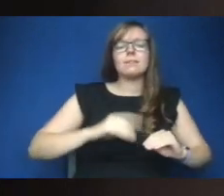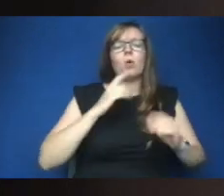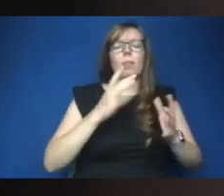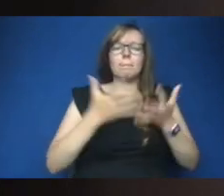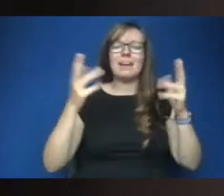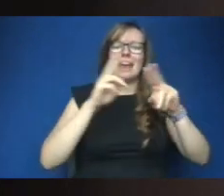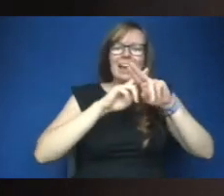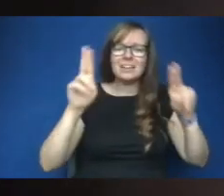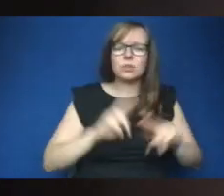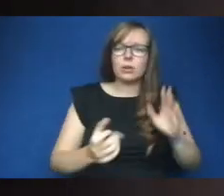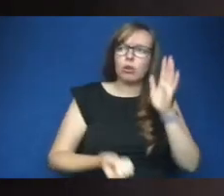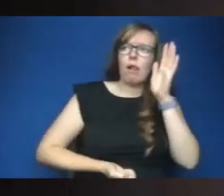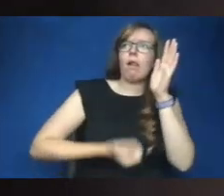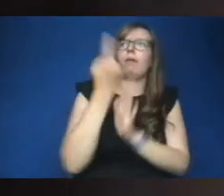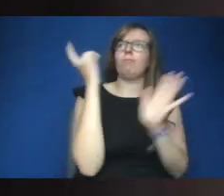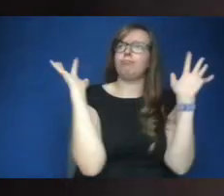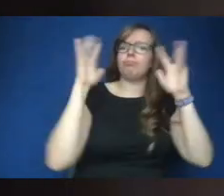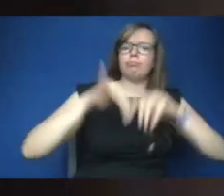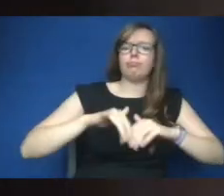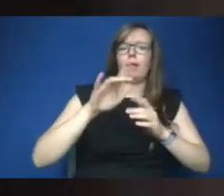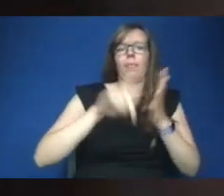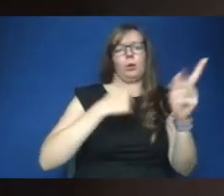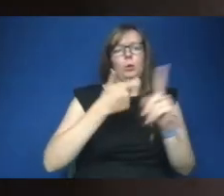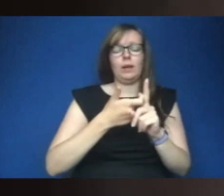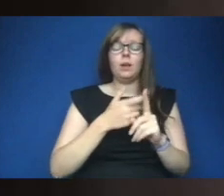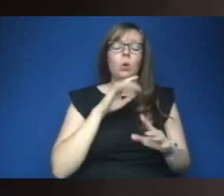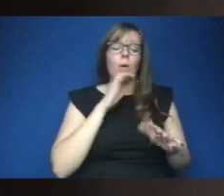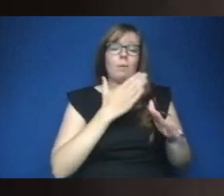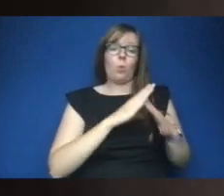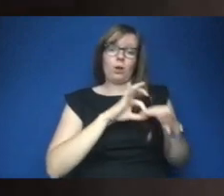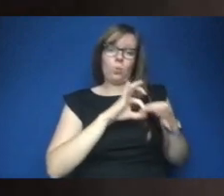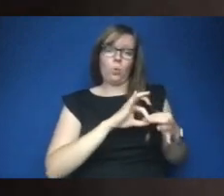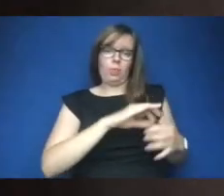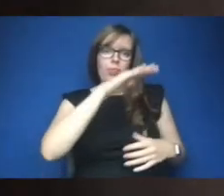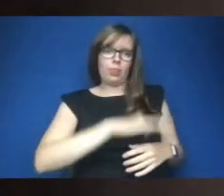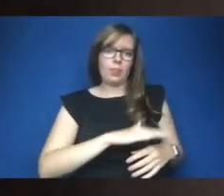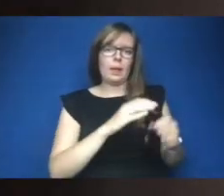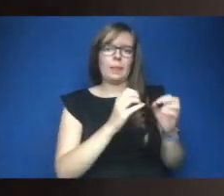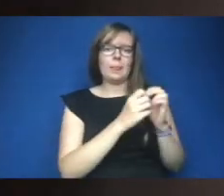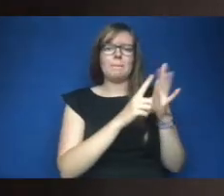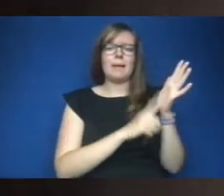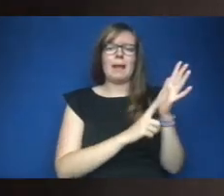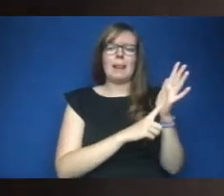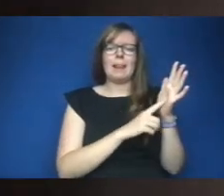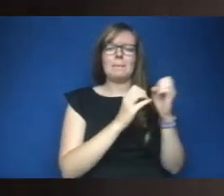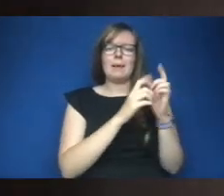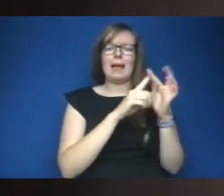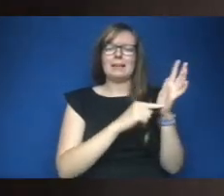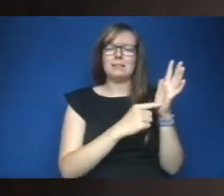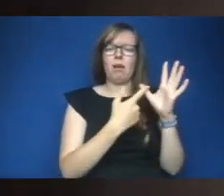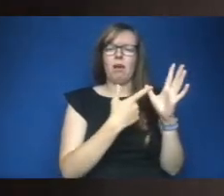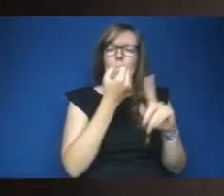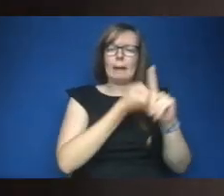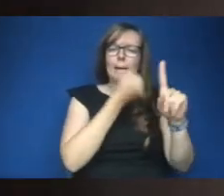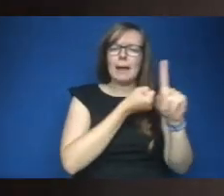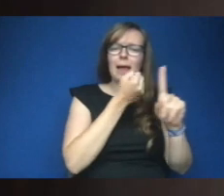summits that are coming to the uk we're going to be working with our friends down south in the build back better campaign um to who are